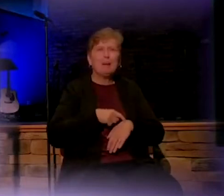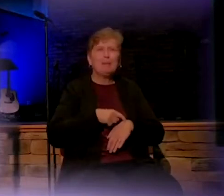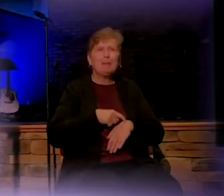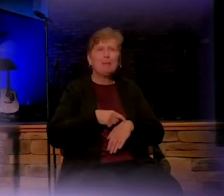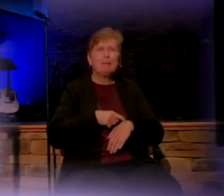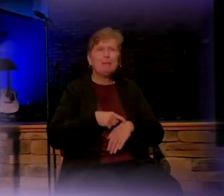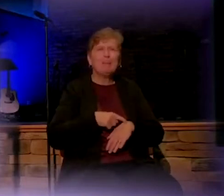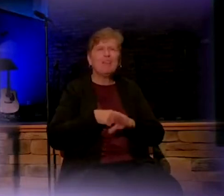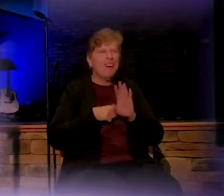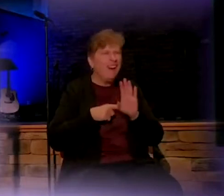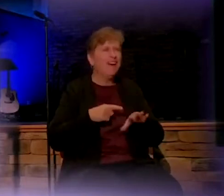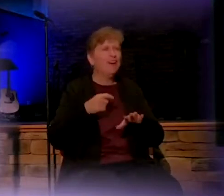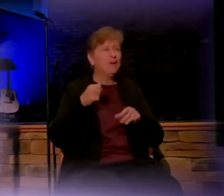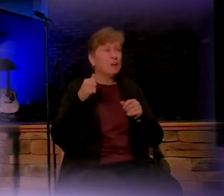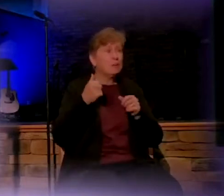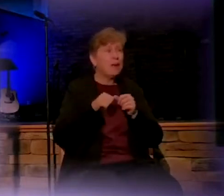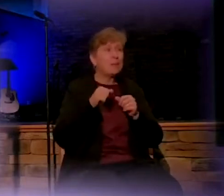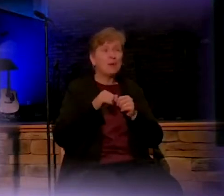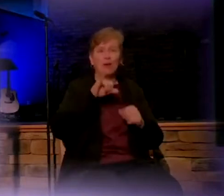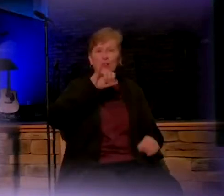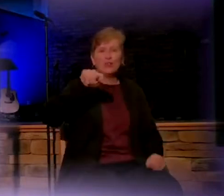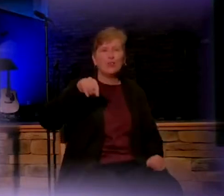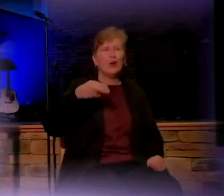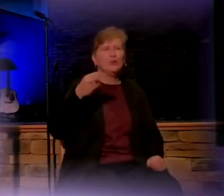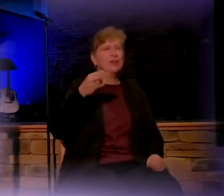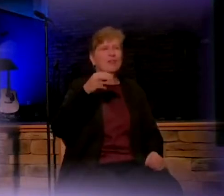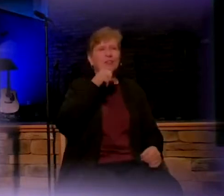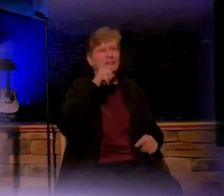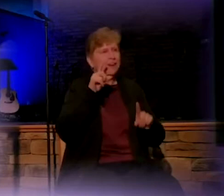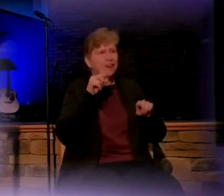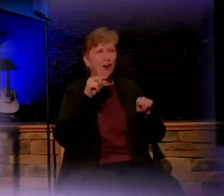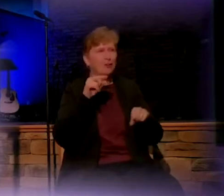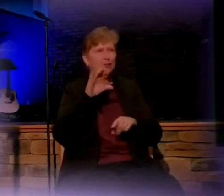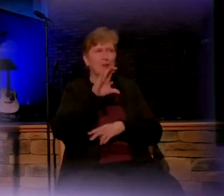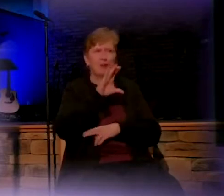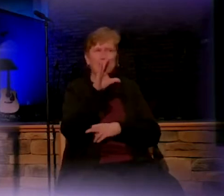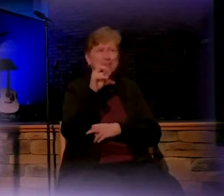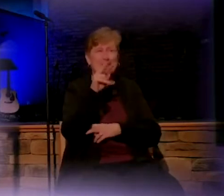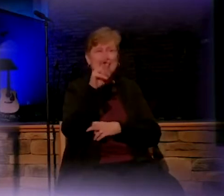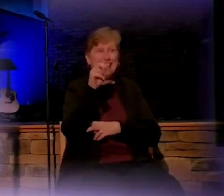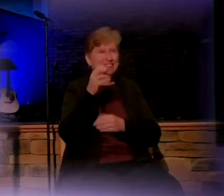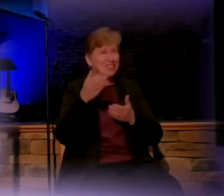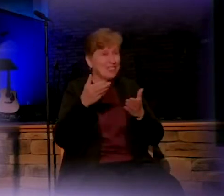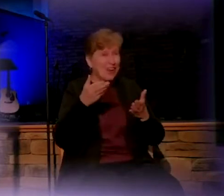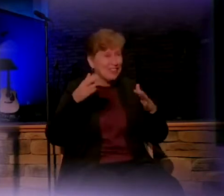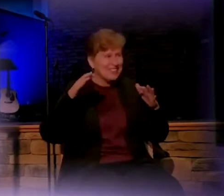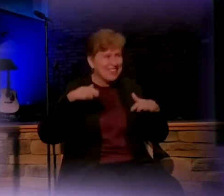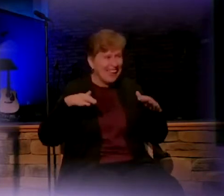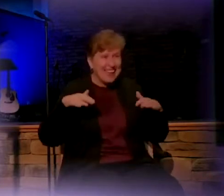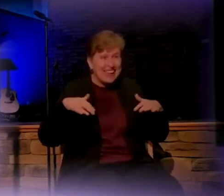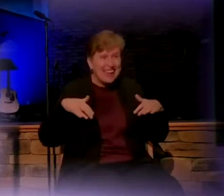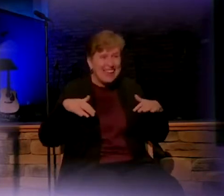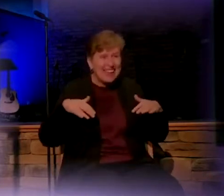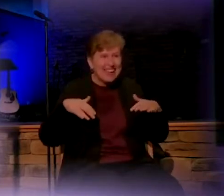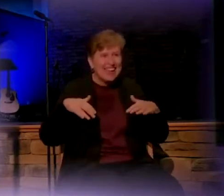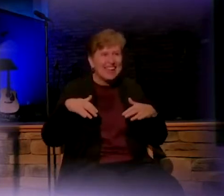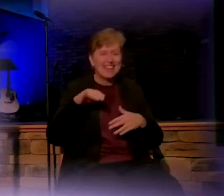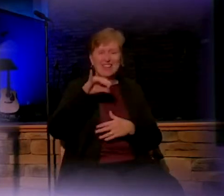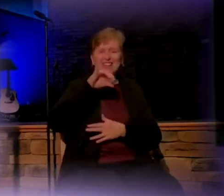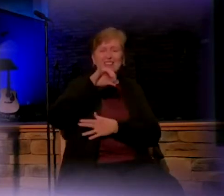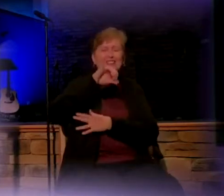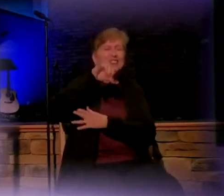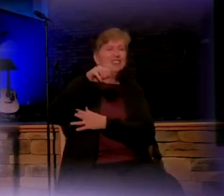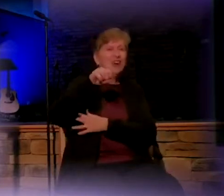You've to remember, Joseph, he hadn't attended any Christmas Eve services yet. Joseph didn't have a manger